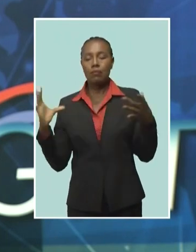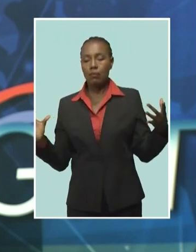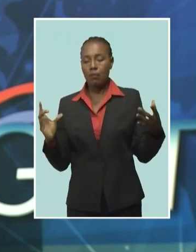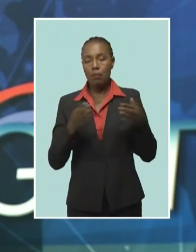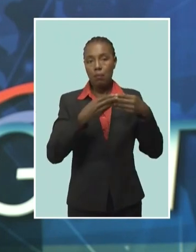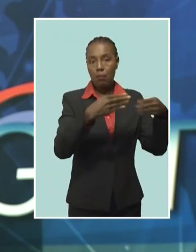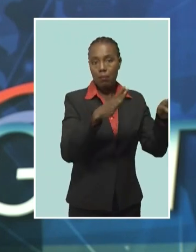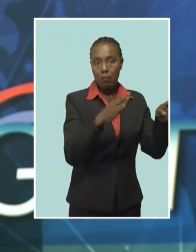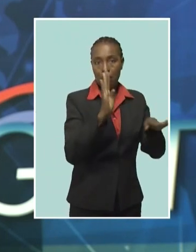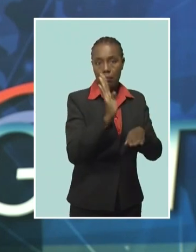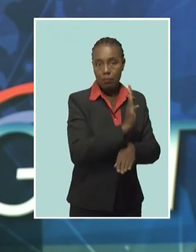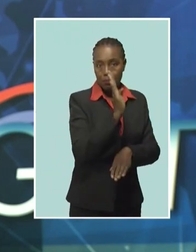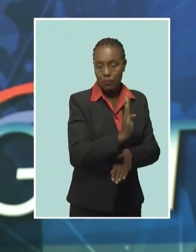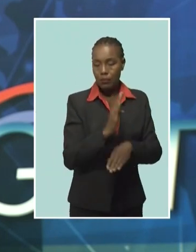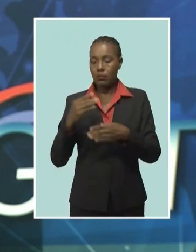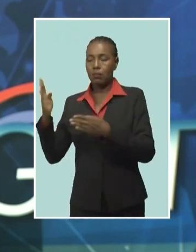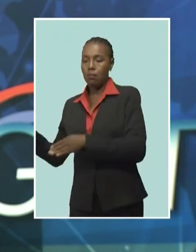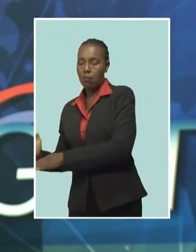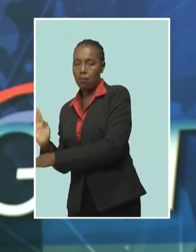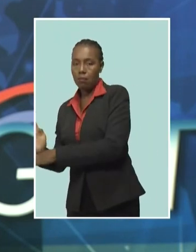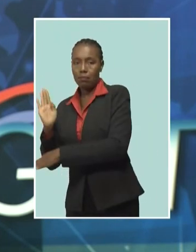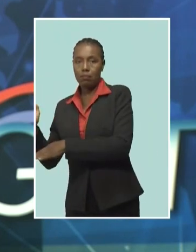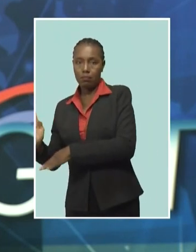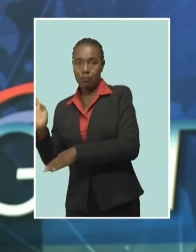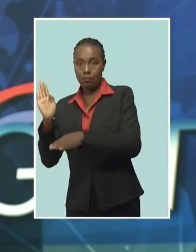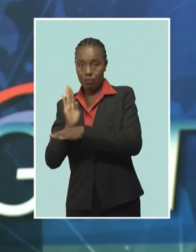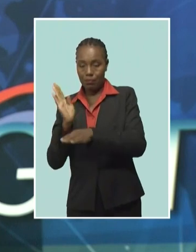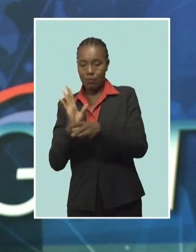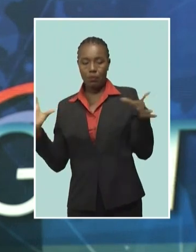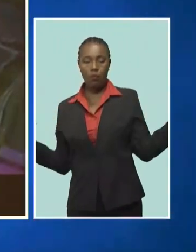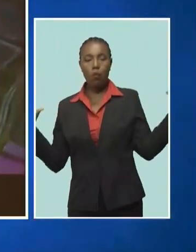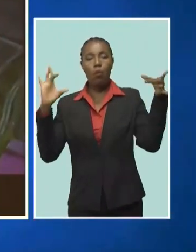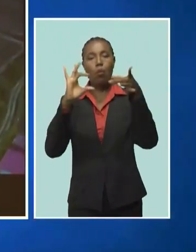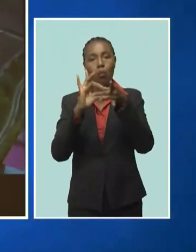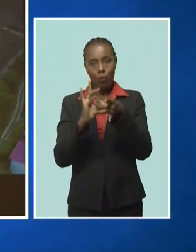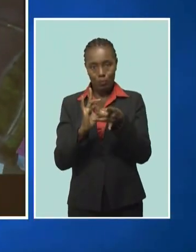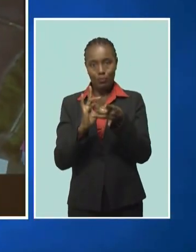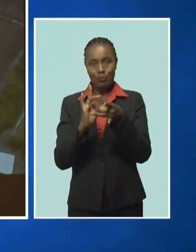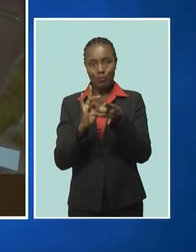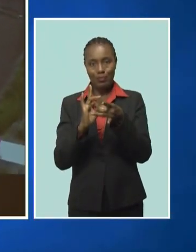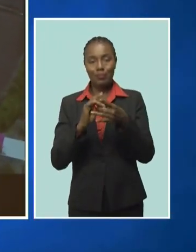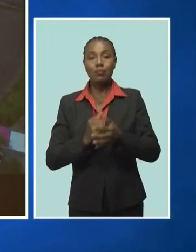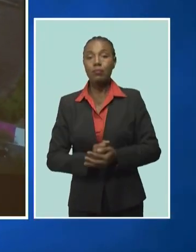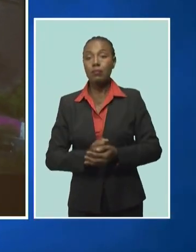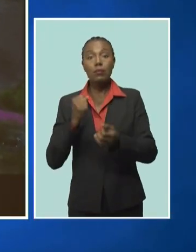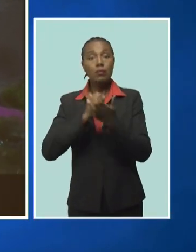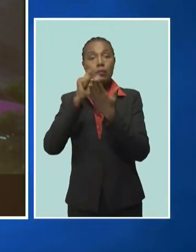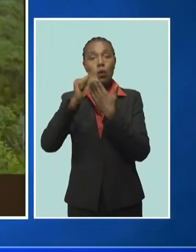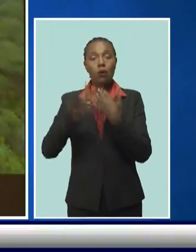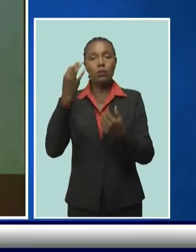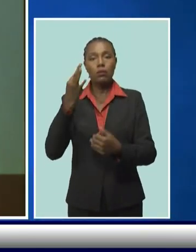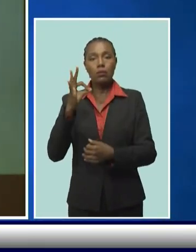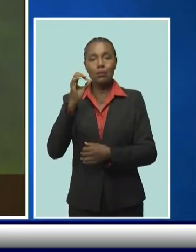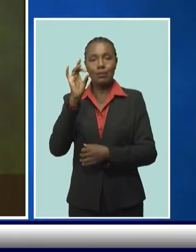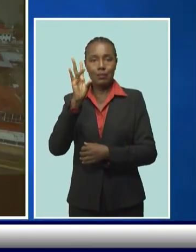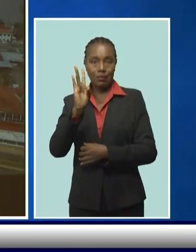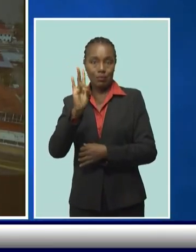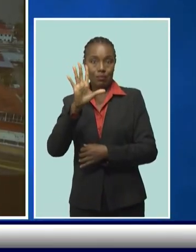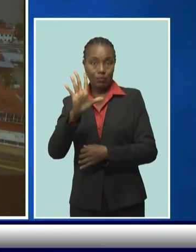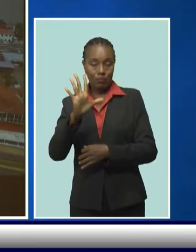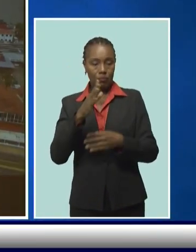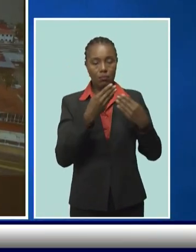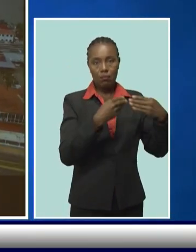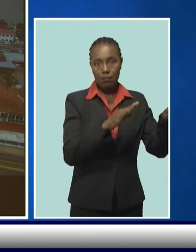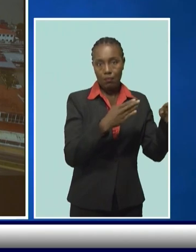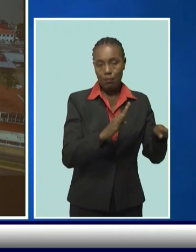business between both countries. Trevor Thorpe has more. Since August 1975, Barbados and Panama established